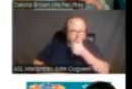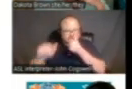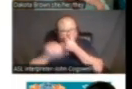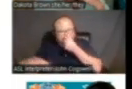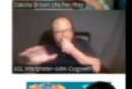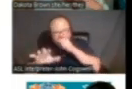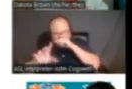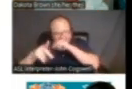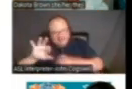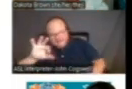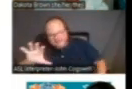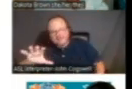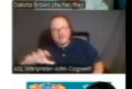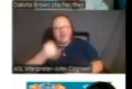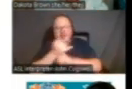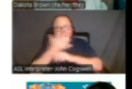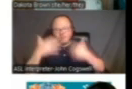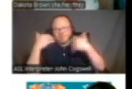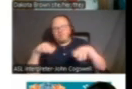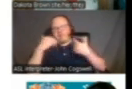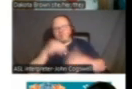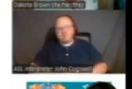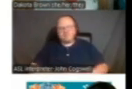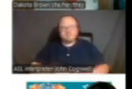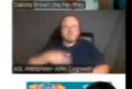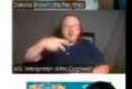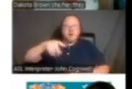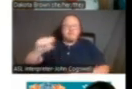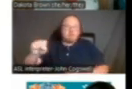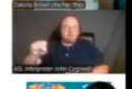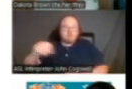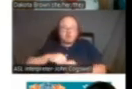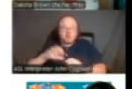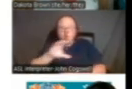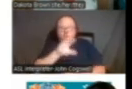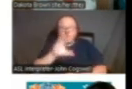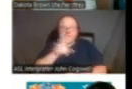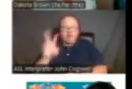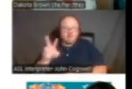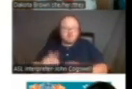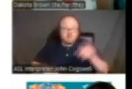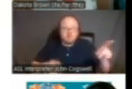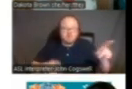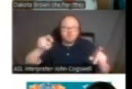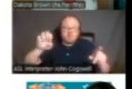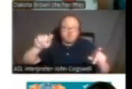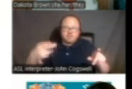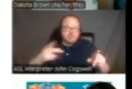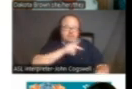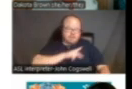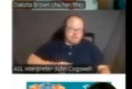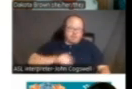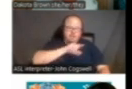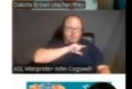Islander American. The Palm Springs, if you're in the Coachella Valley, they're doing Juneteenth King and